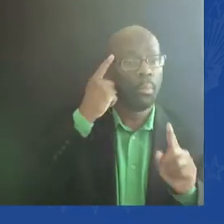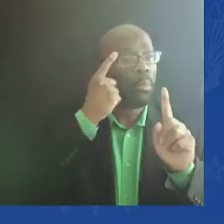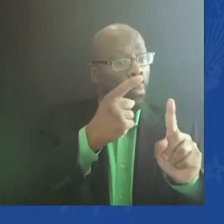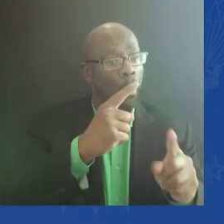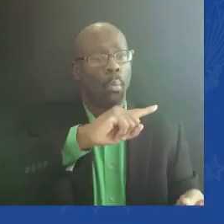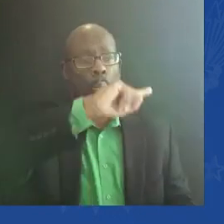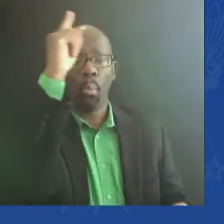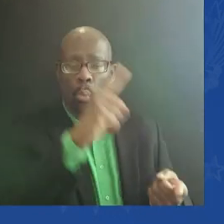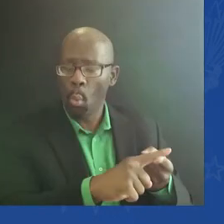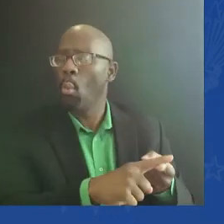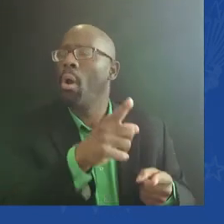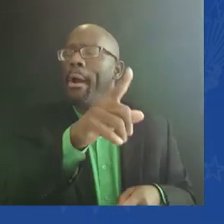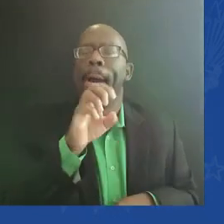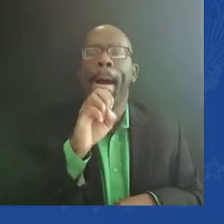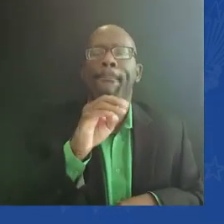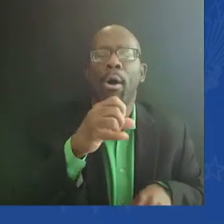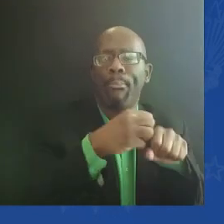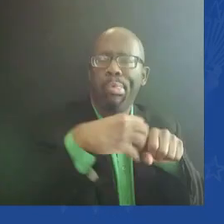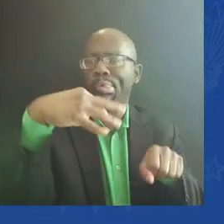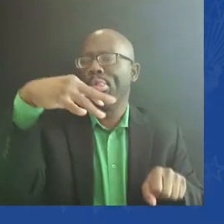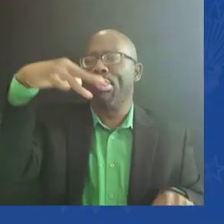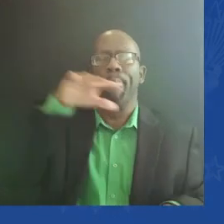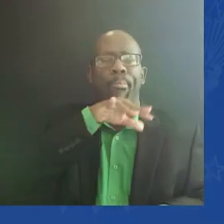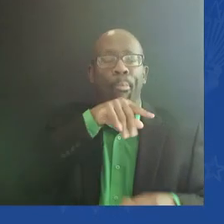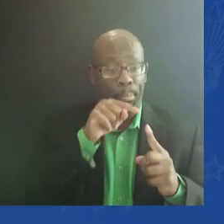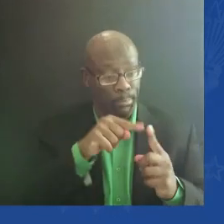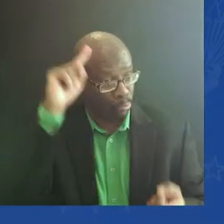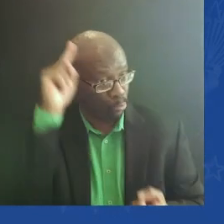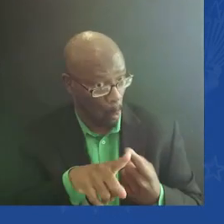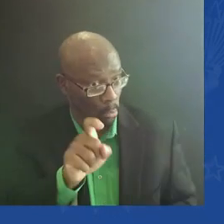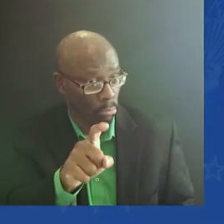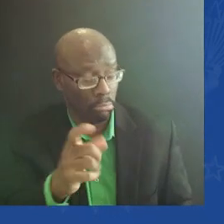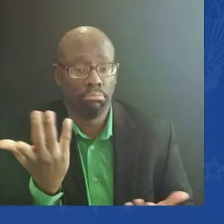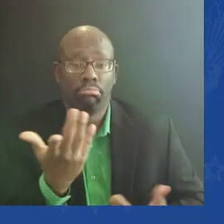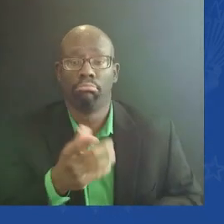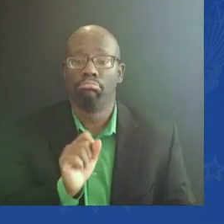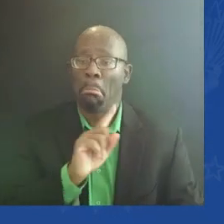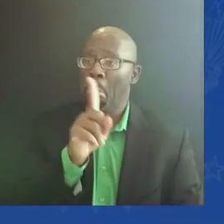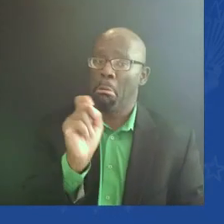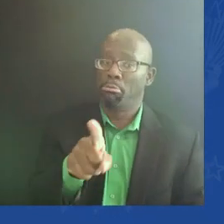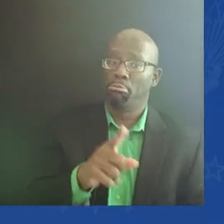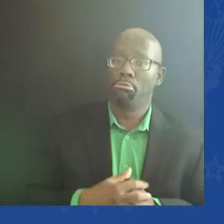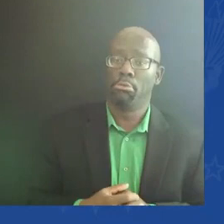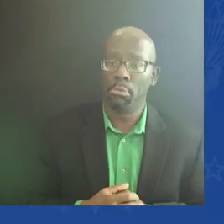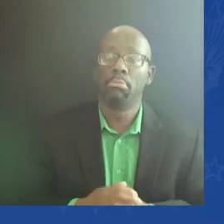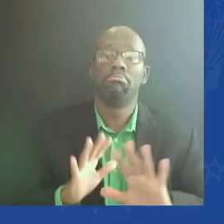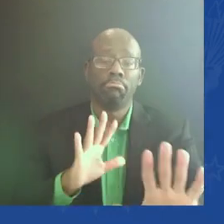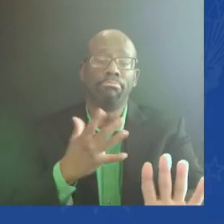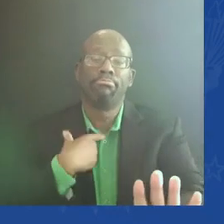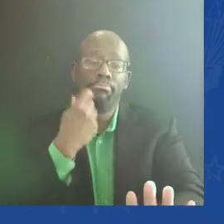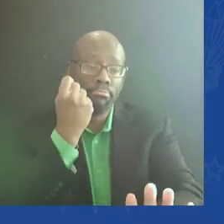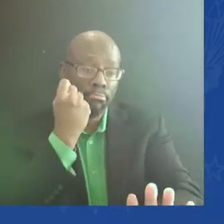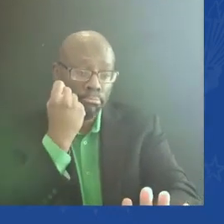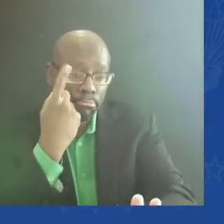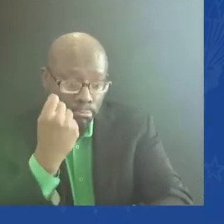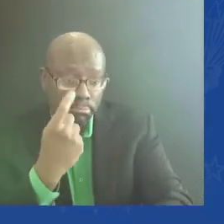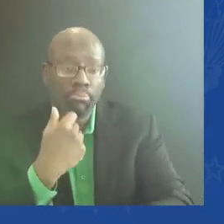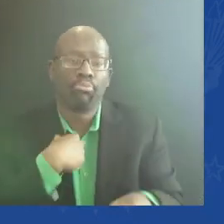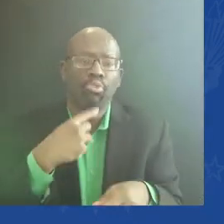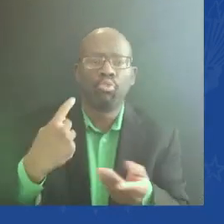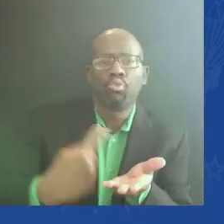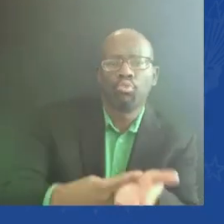you've all known, everyone knows, that the idea we're going to be able to move to renewable energy overnight and not have,